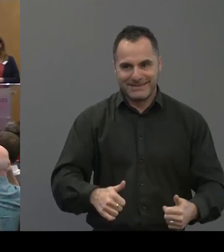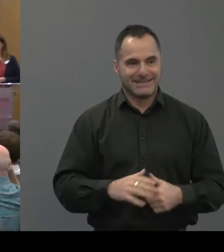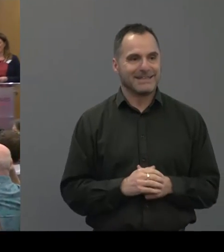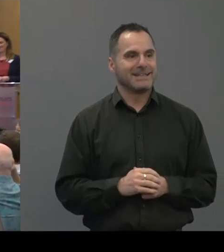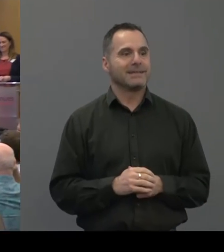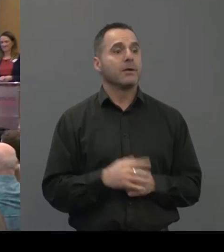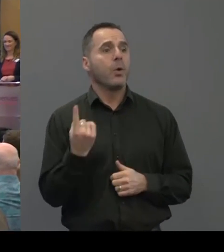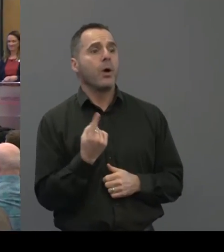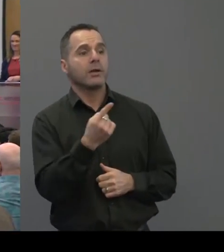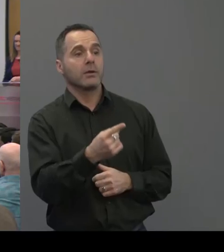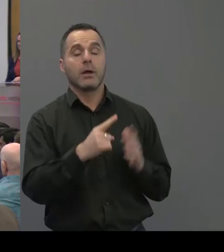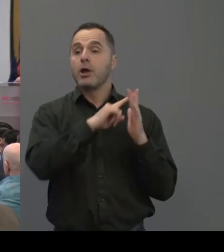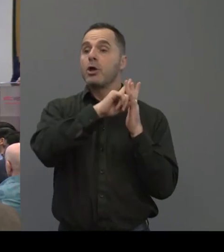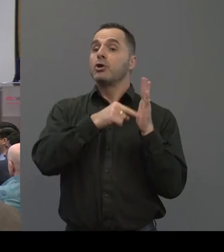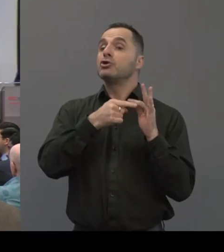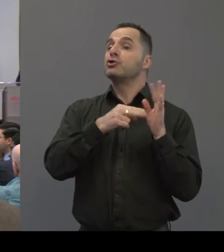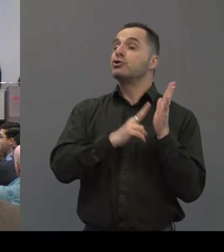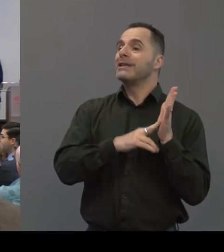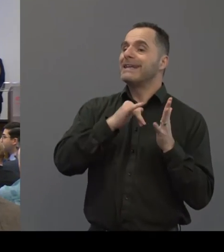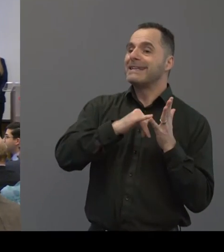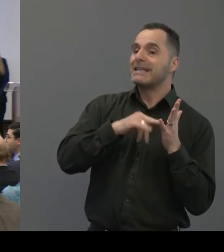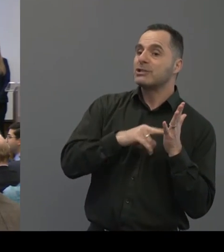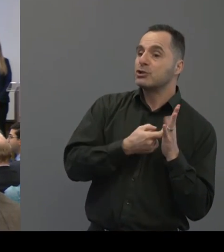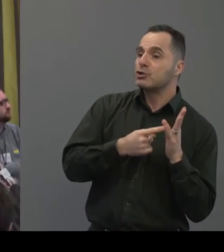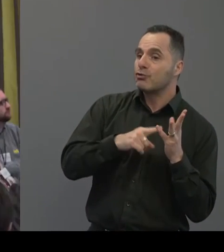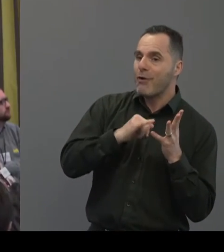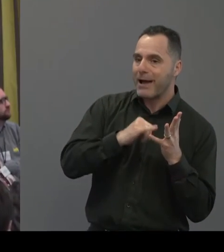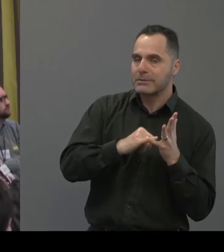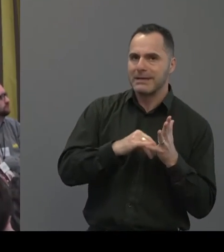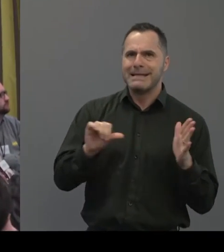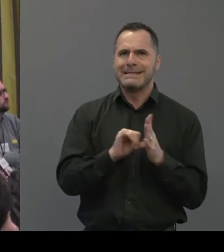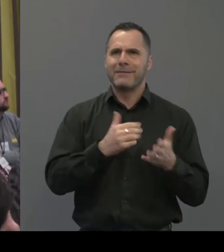Tell us who you are. I'm Jean Strauss. Hard to explain who I am.